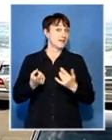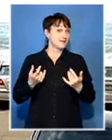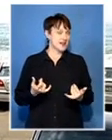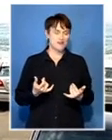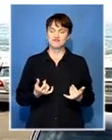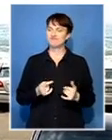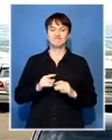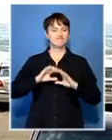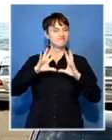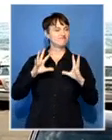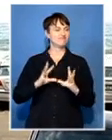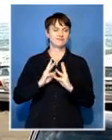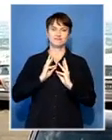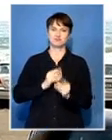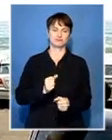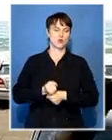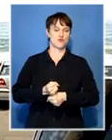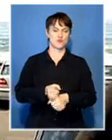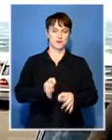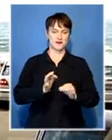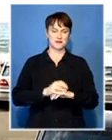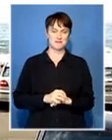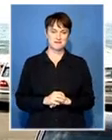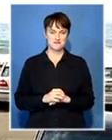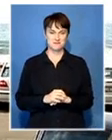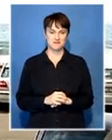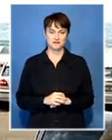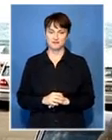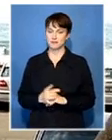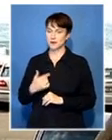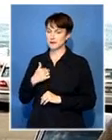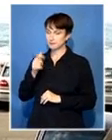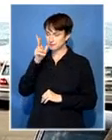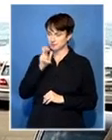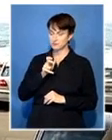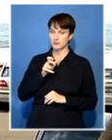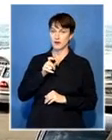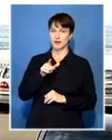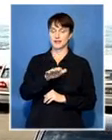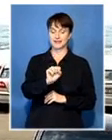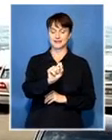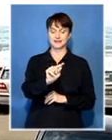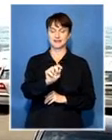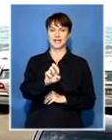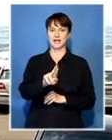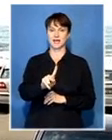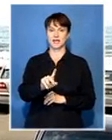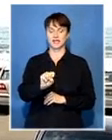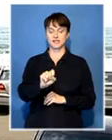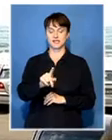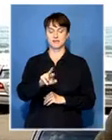all it's all systems go we are working now we've had reports that the the EFF things tax prices actually